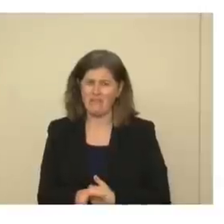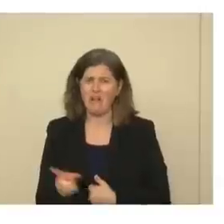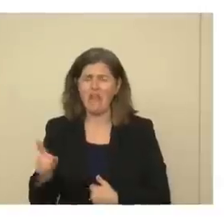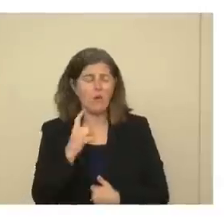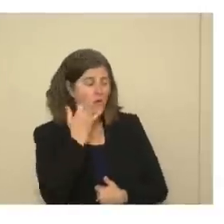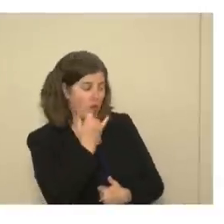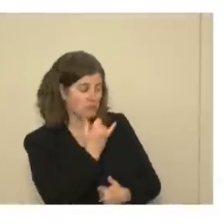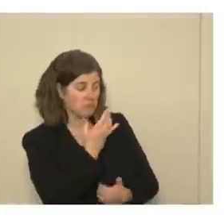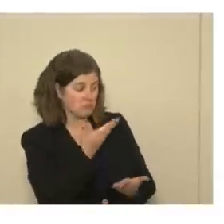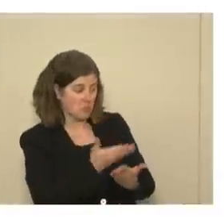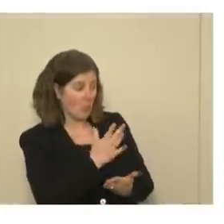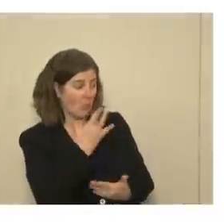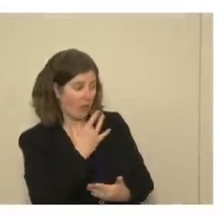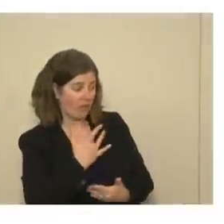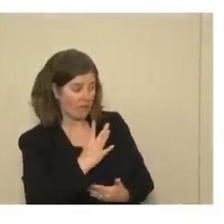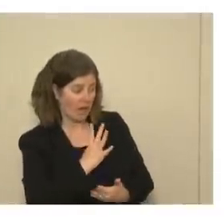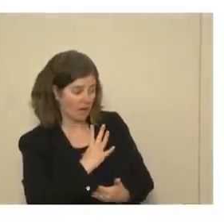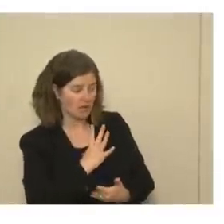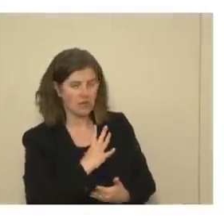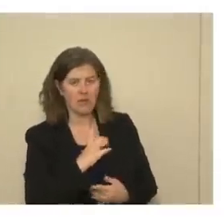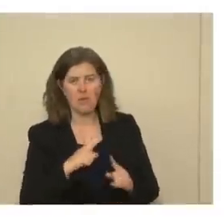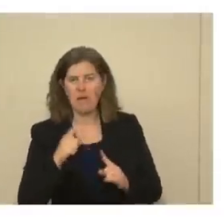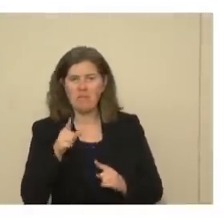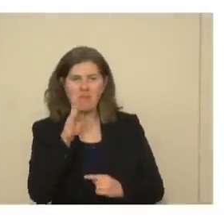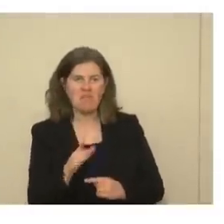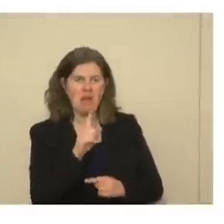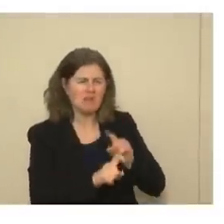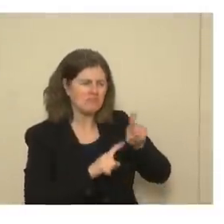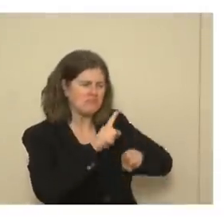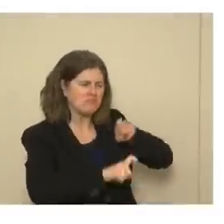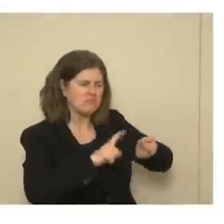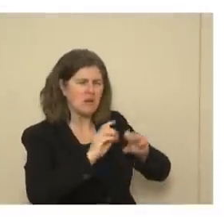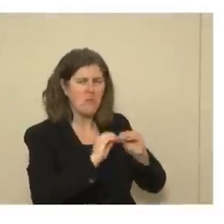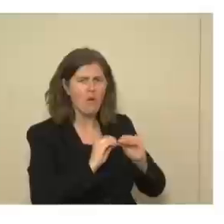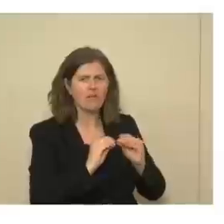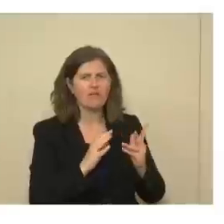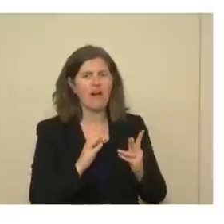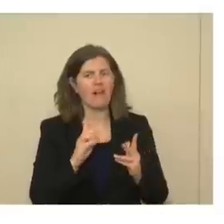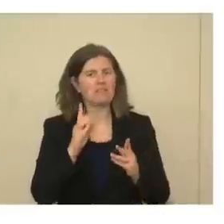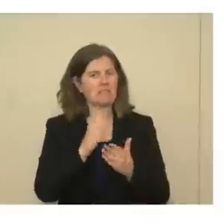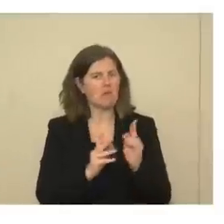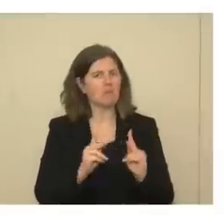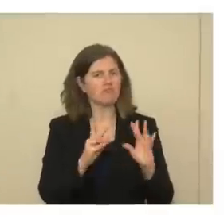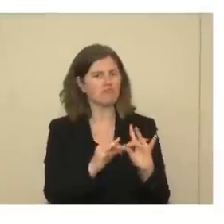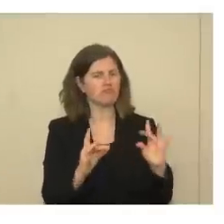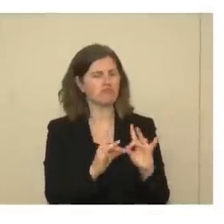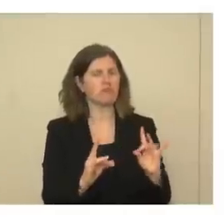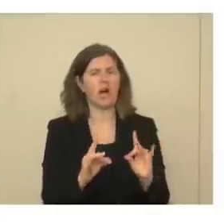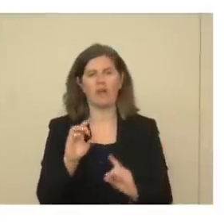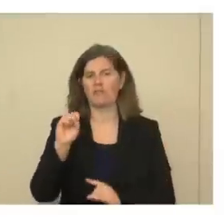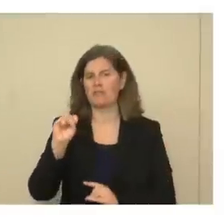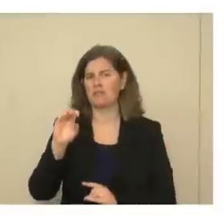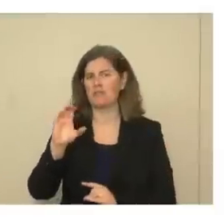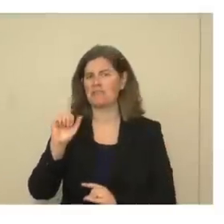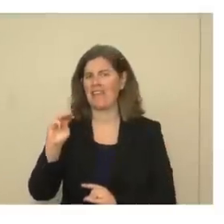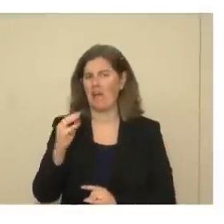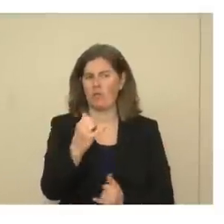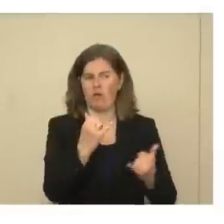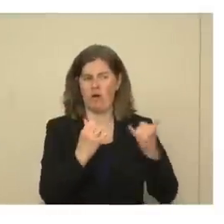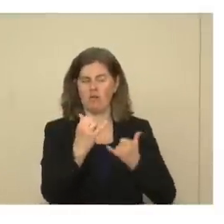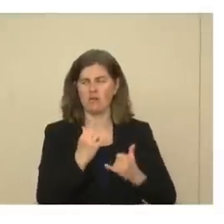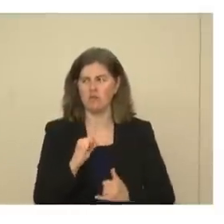your date of birth, but they will not ask for personal information. I've heard some anecdotal reports of scam contact tracers